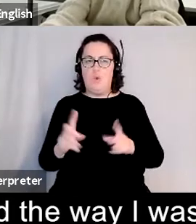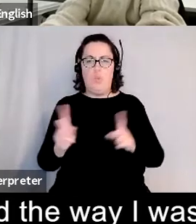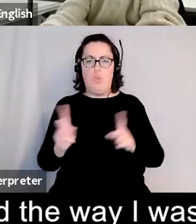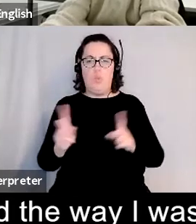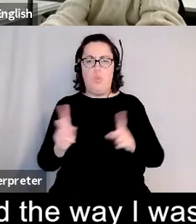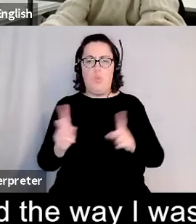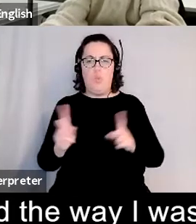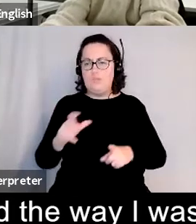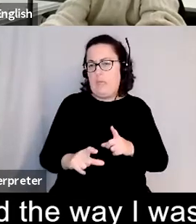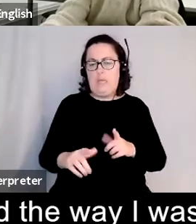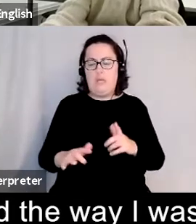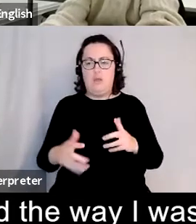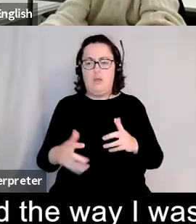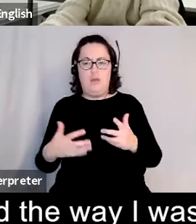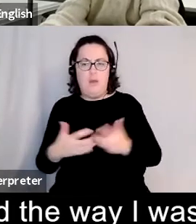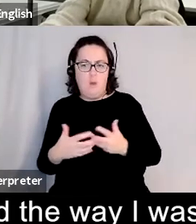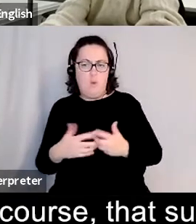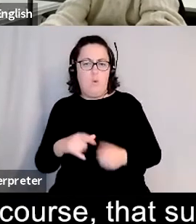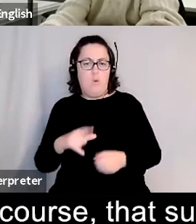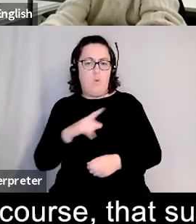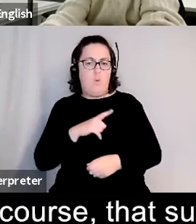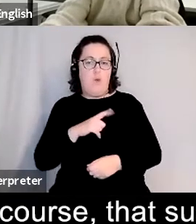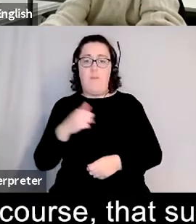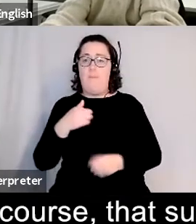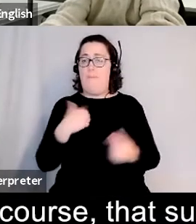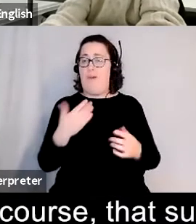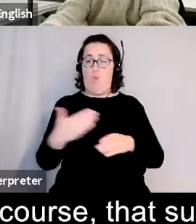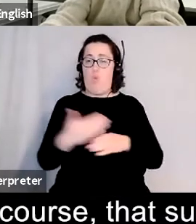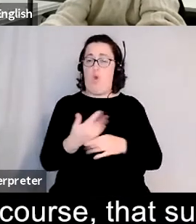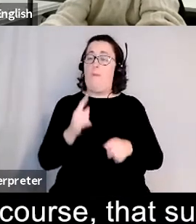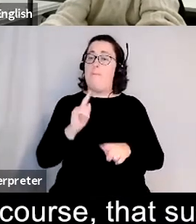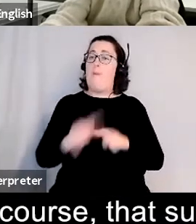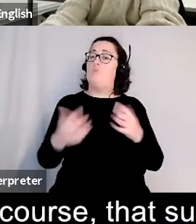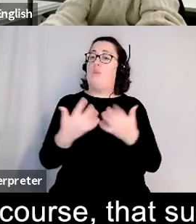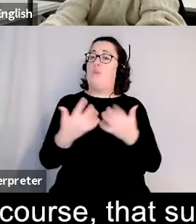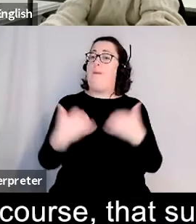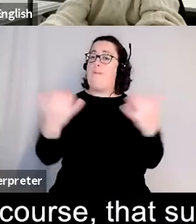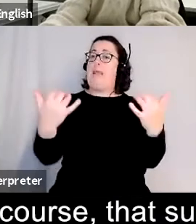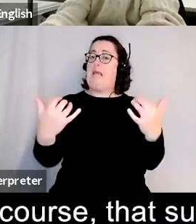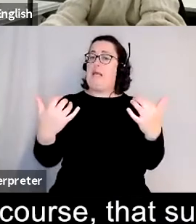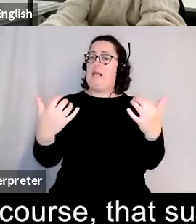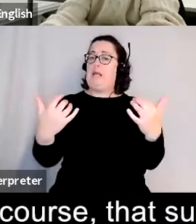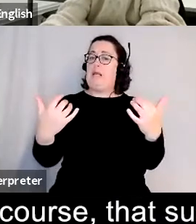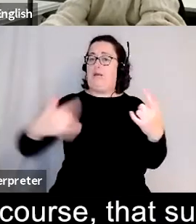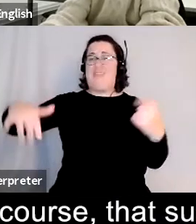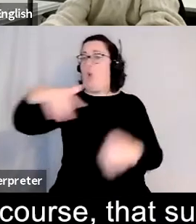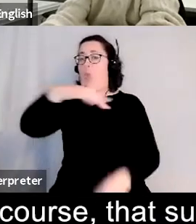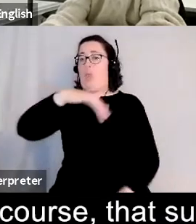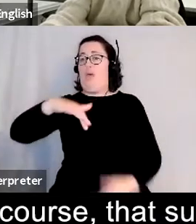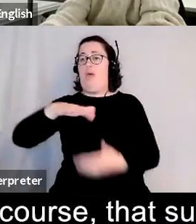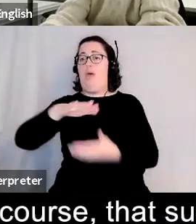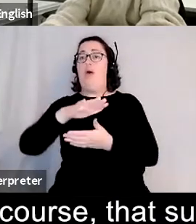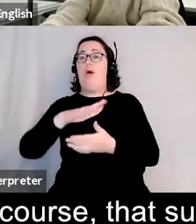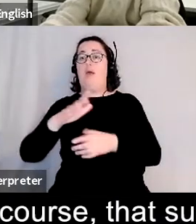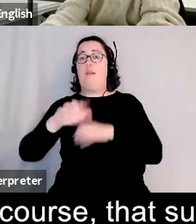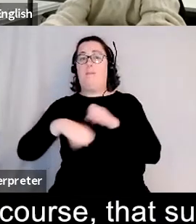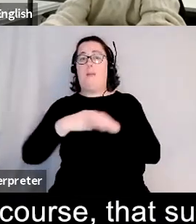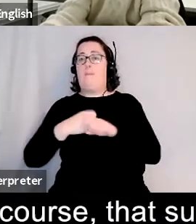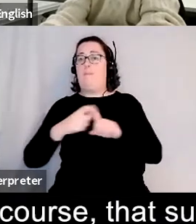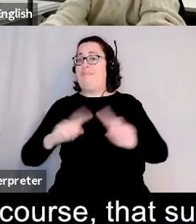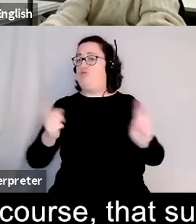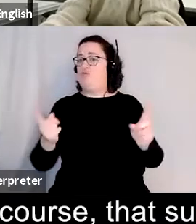i'd do most of my works in the public realm and of course that suddenly became a completely different place and then